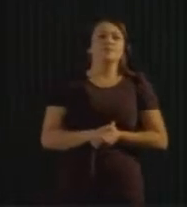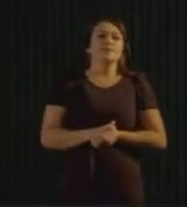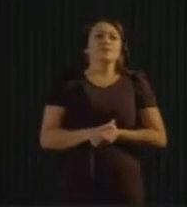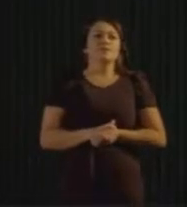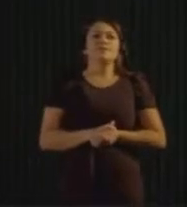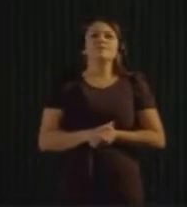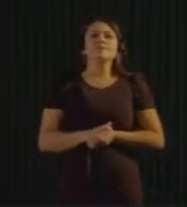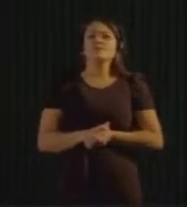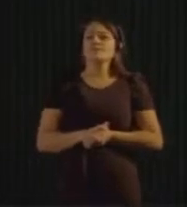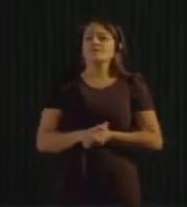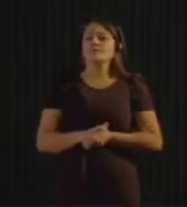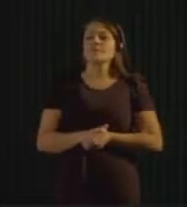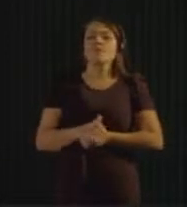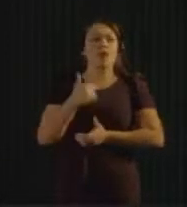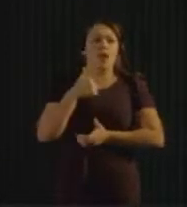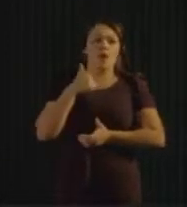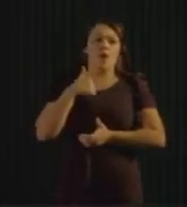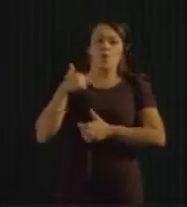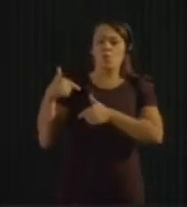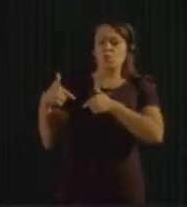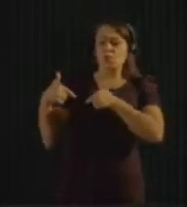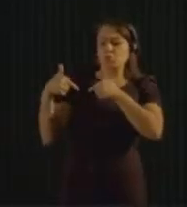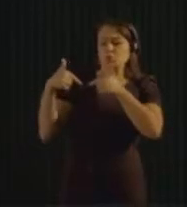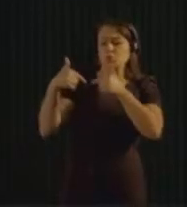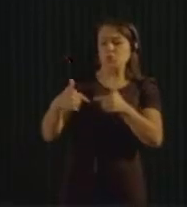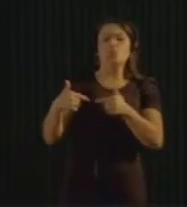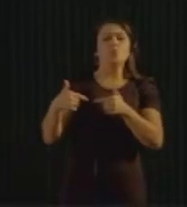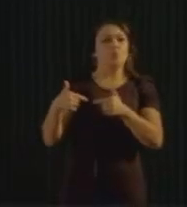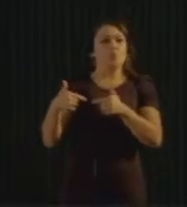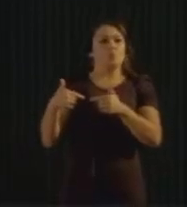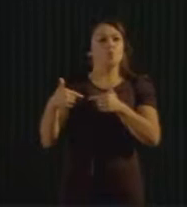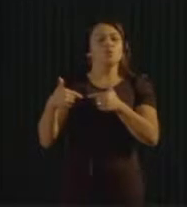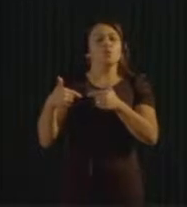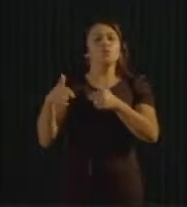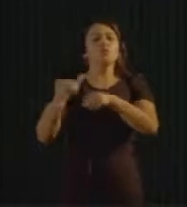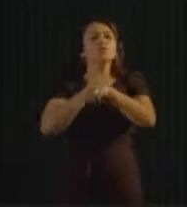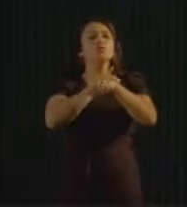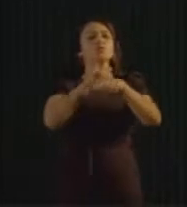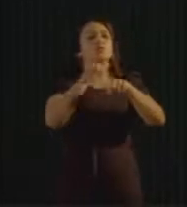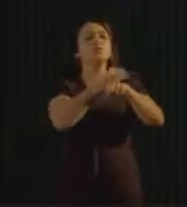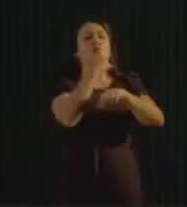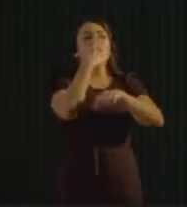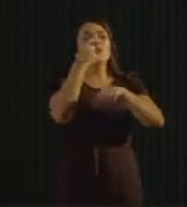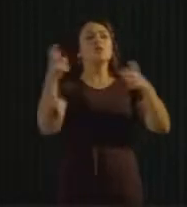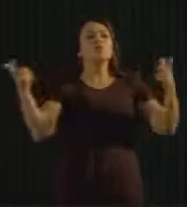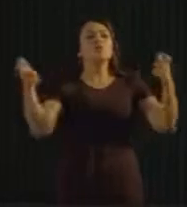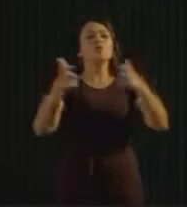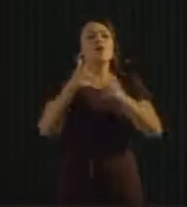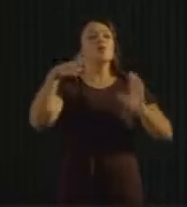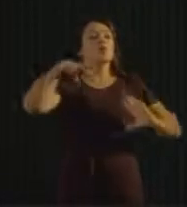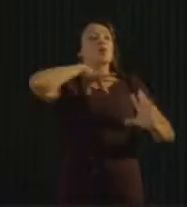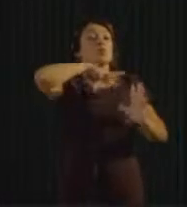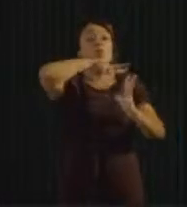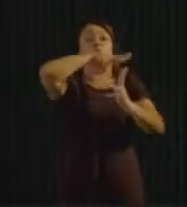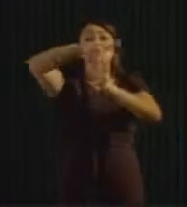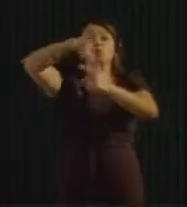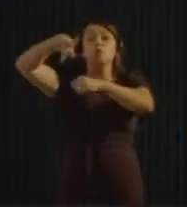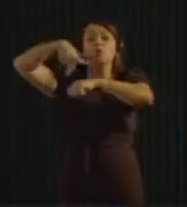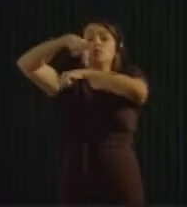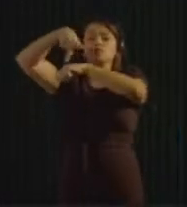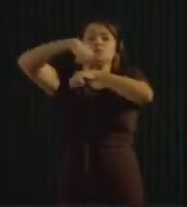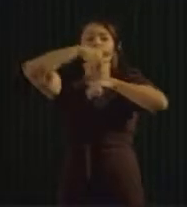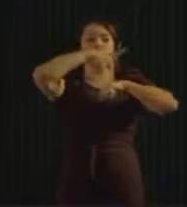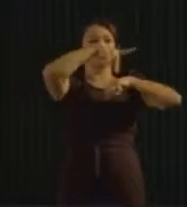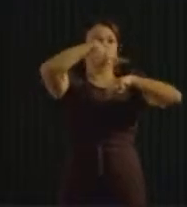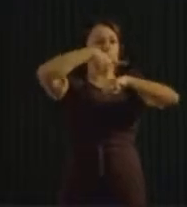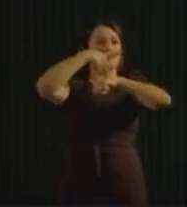advocate for zero waste strategies in the whole world and organize multiple groups who have the potential to drive a change in their